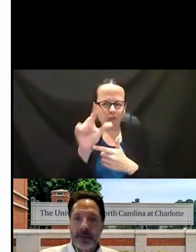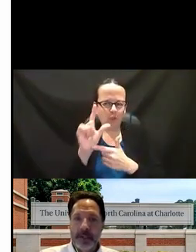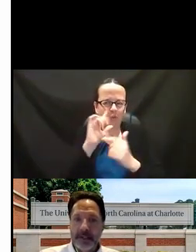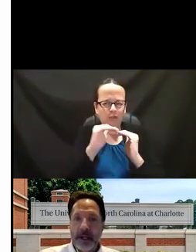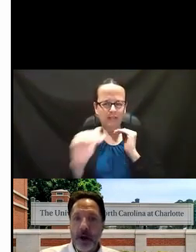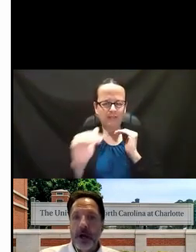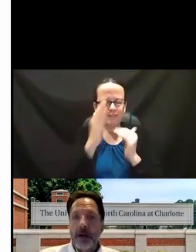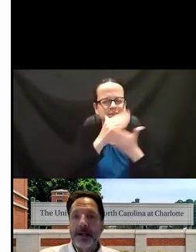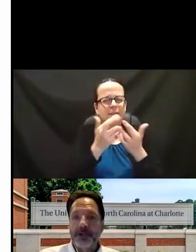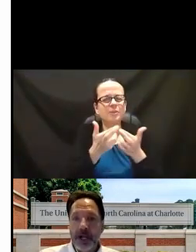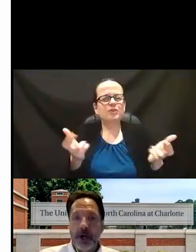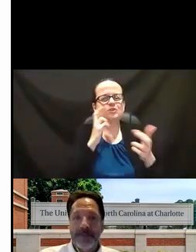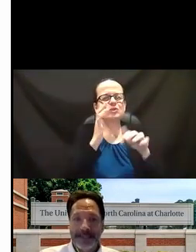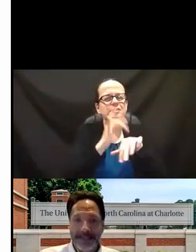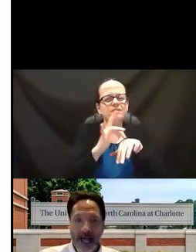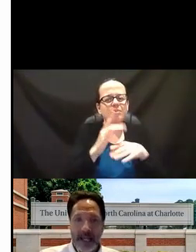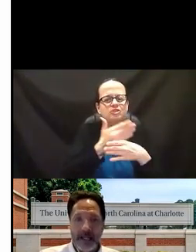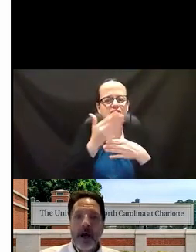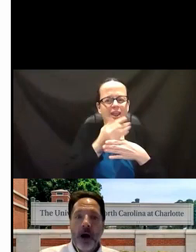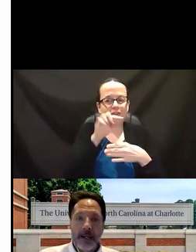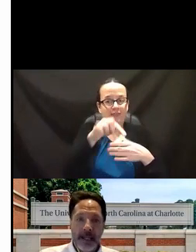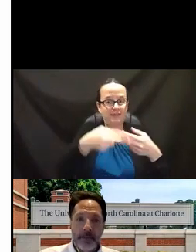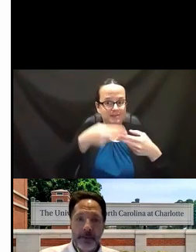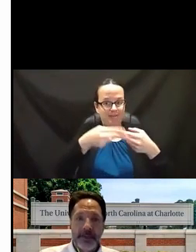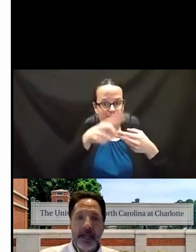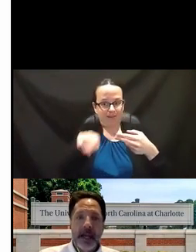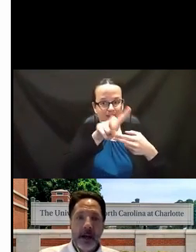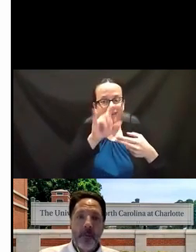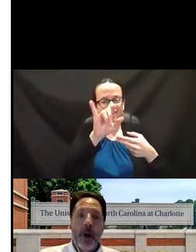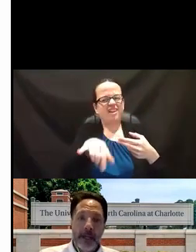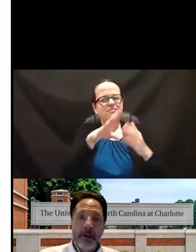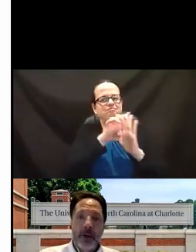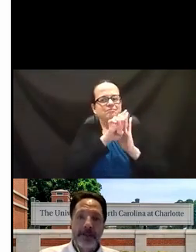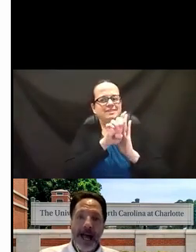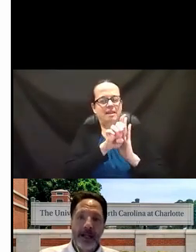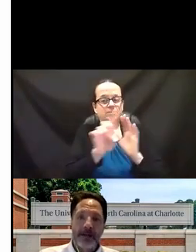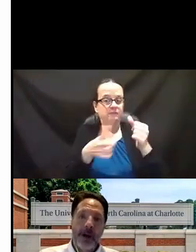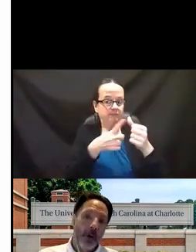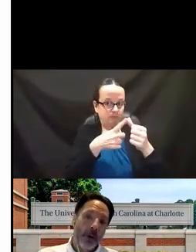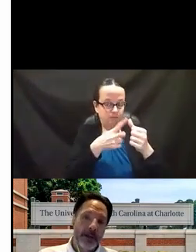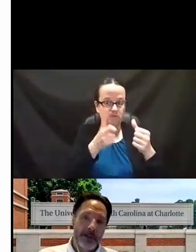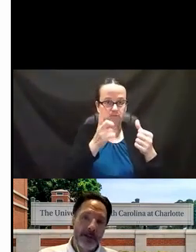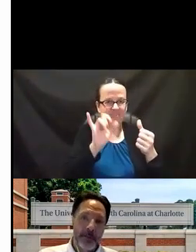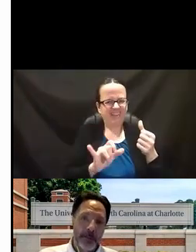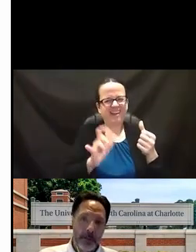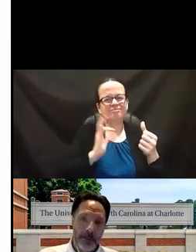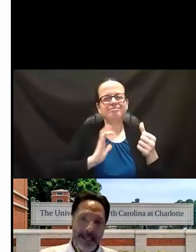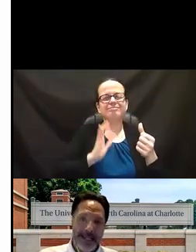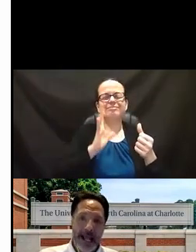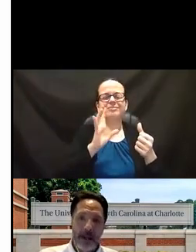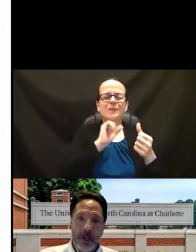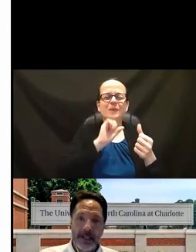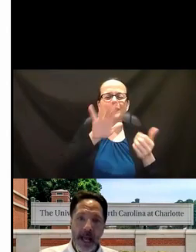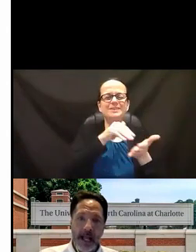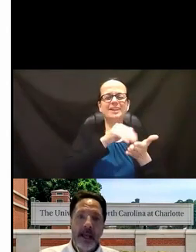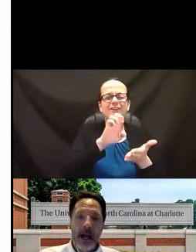of the resources that are shared on this slide are examples. One was back to our old centers, so when it was